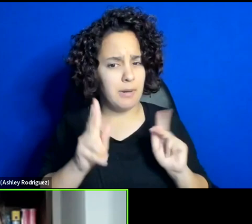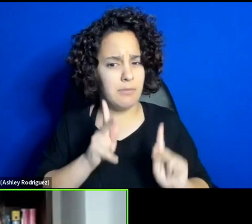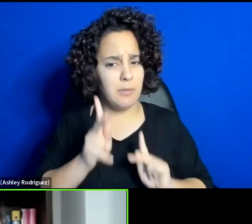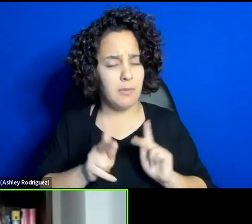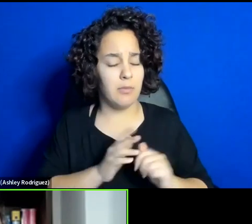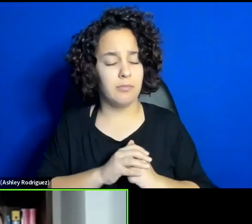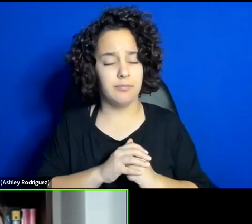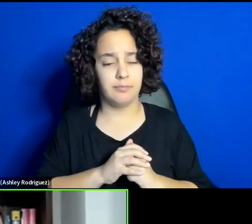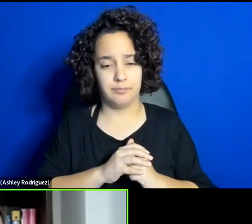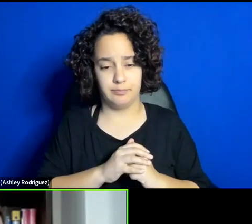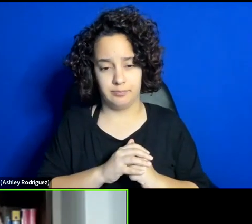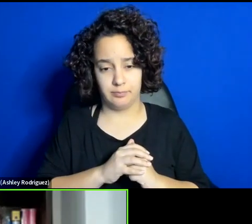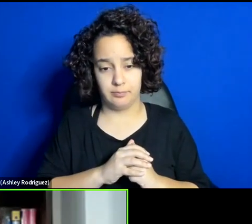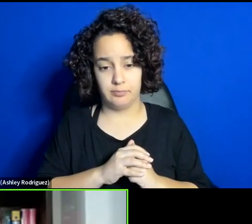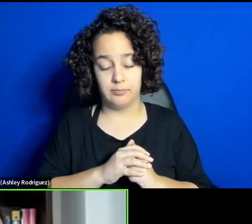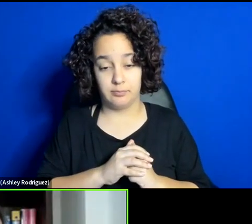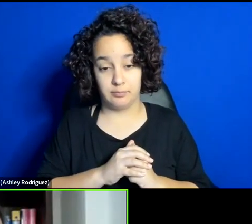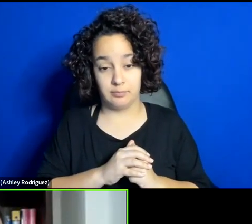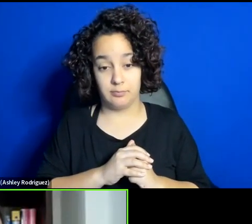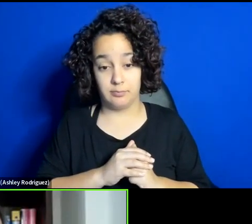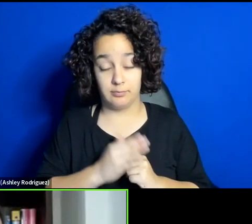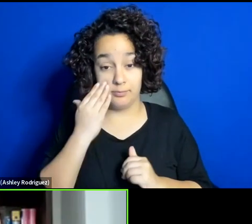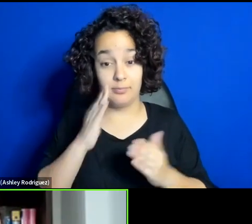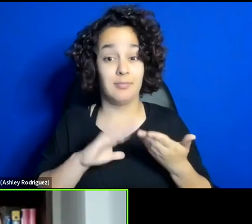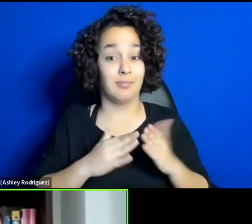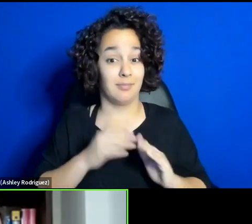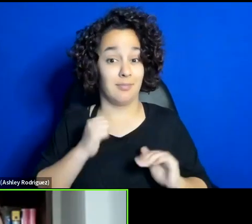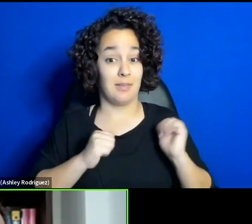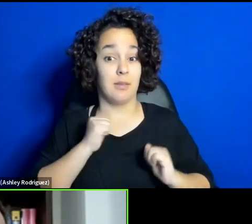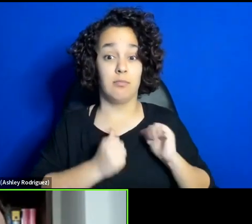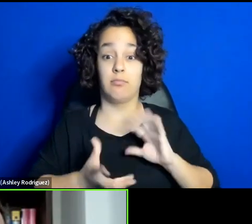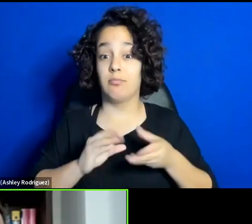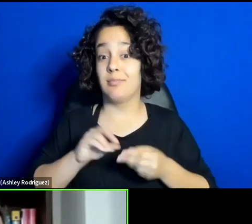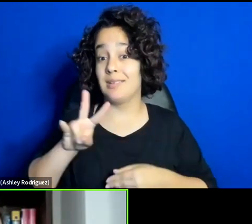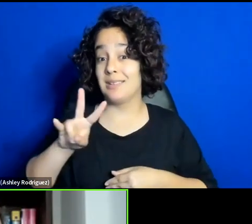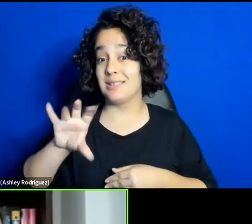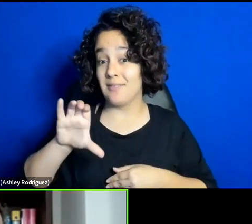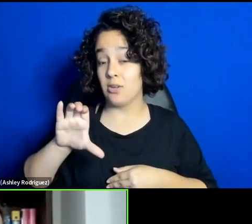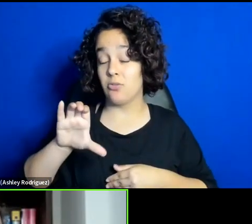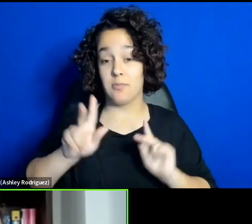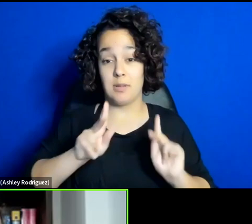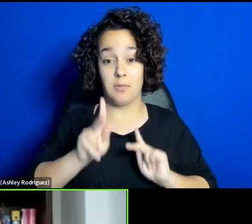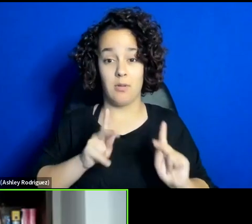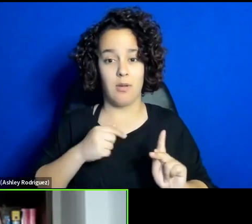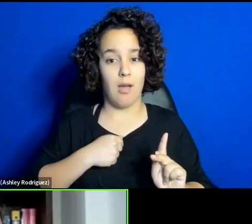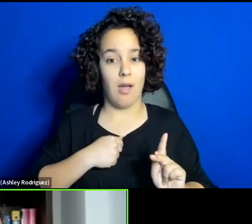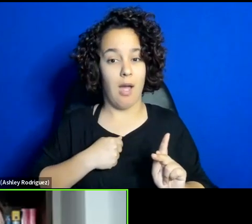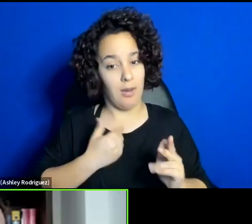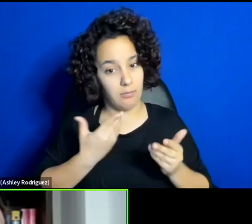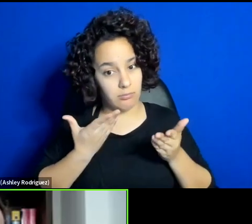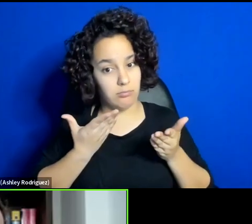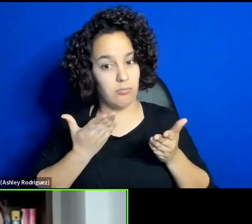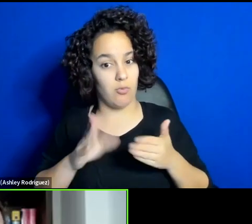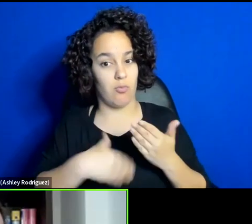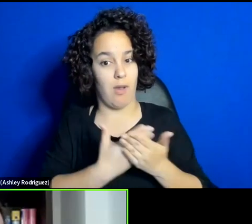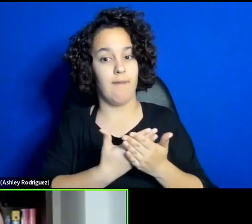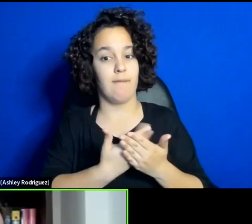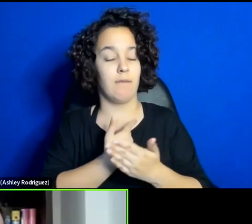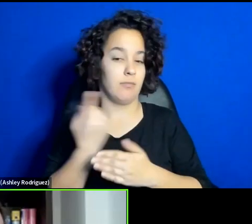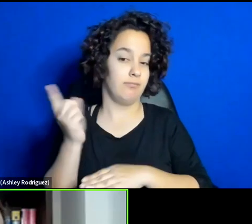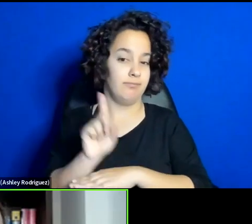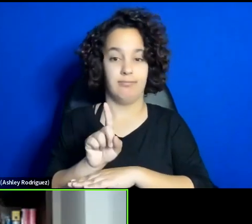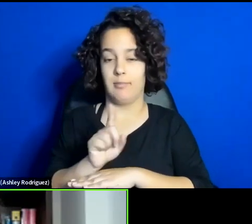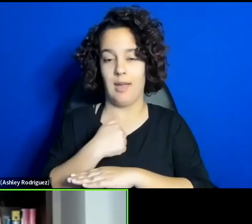the city theatre, 700 people, I go there, I stand on the stage, I do something that is